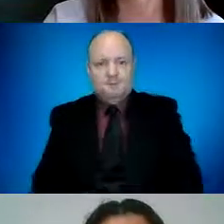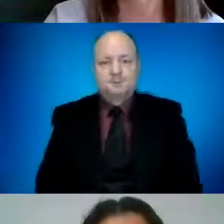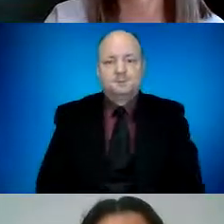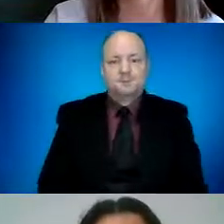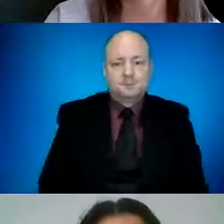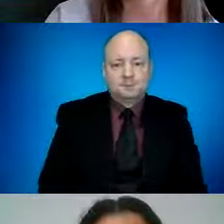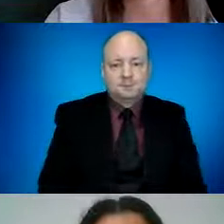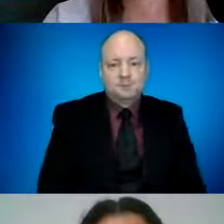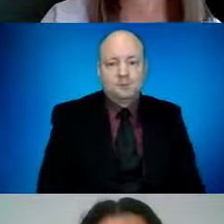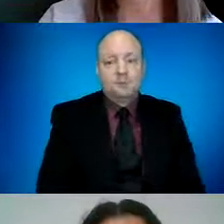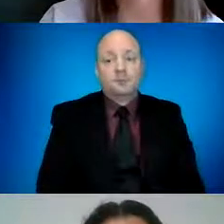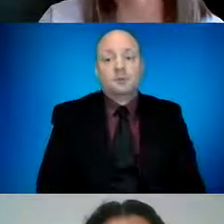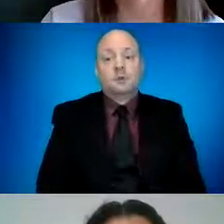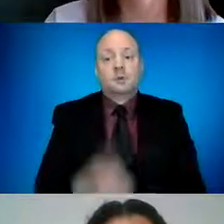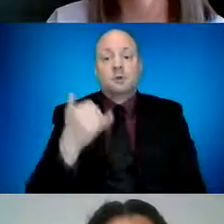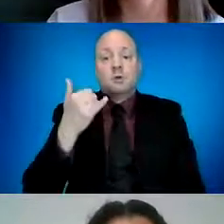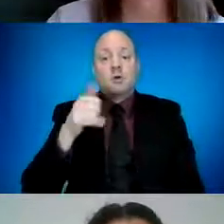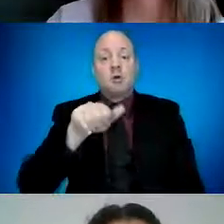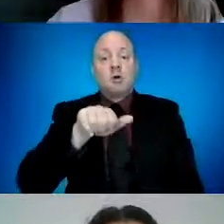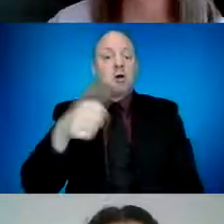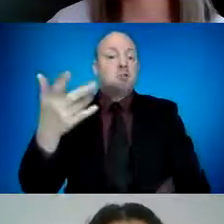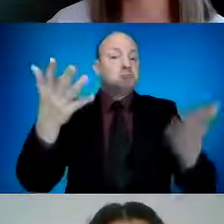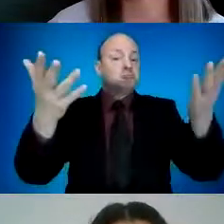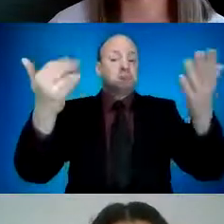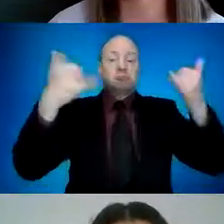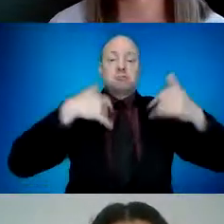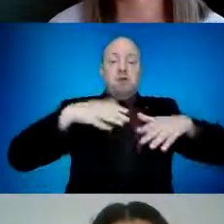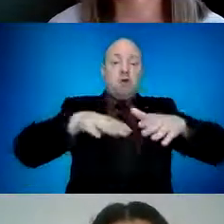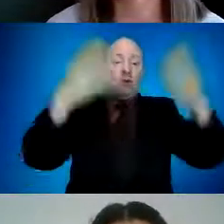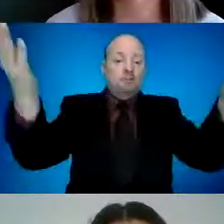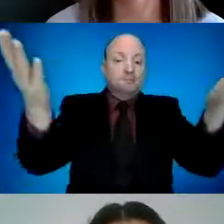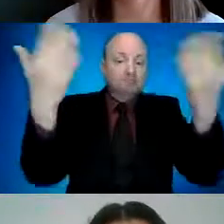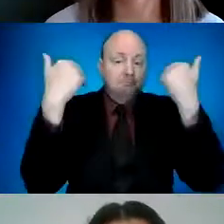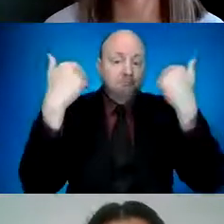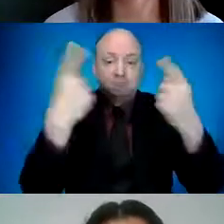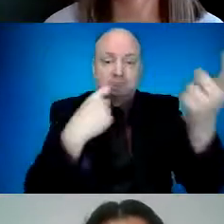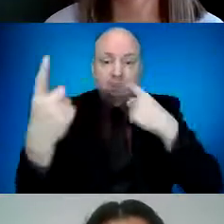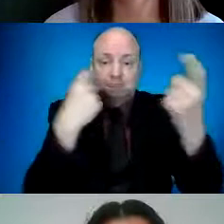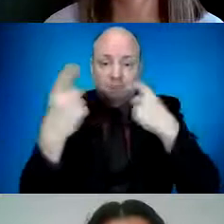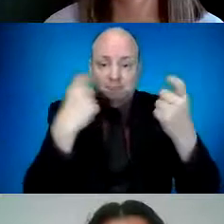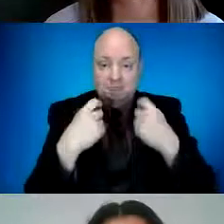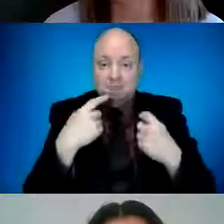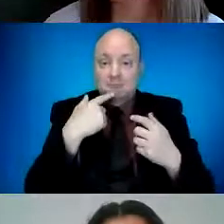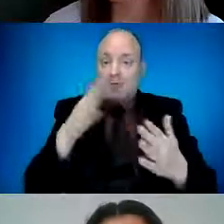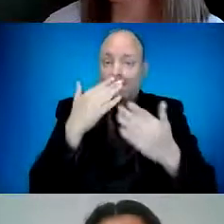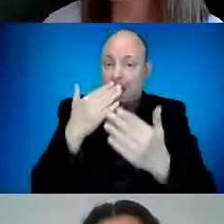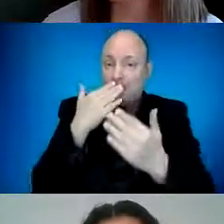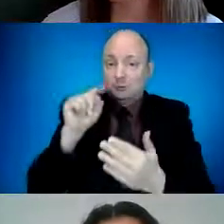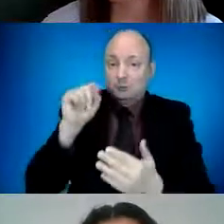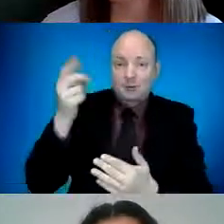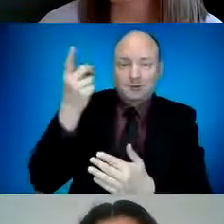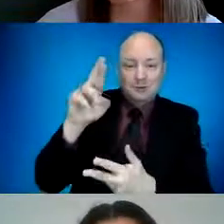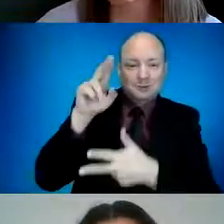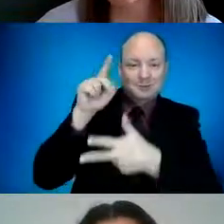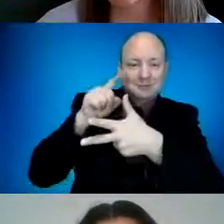Thank you, Dr. Sutton, Dr. Seidlinger, and Director Allen. And, yes, we'll open it up for questions. And the first